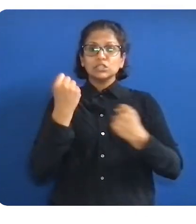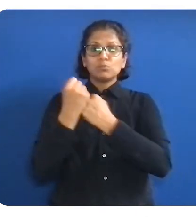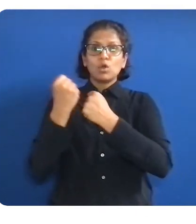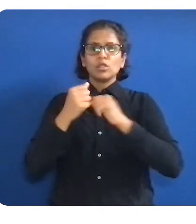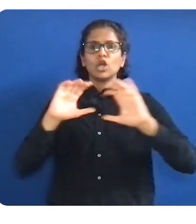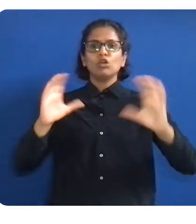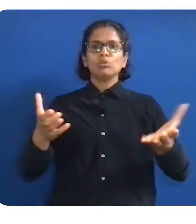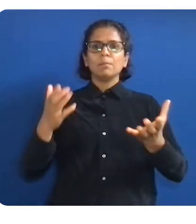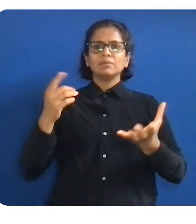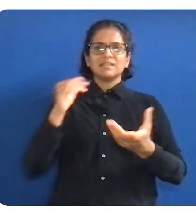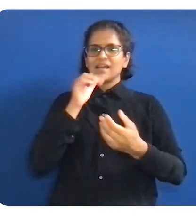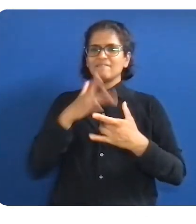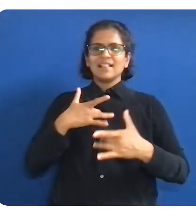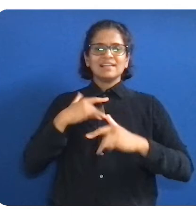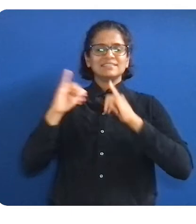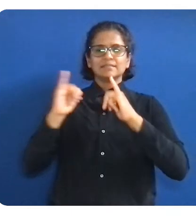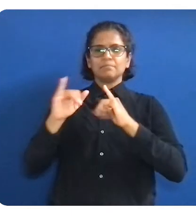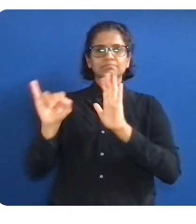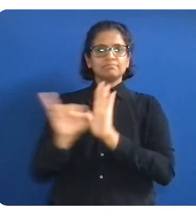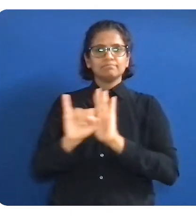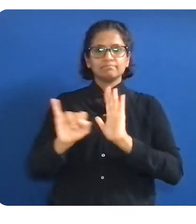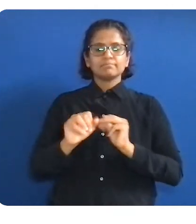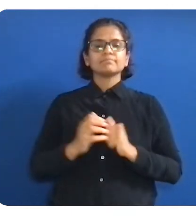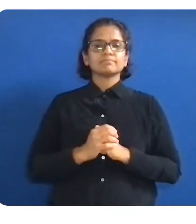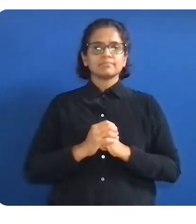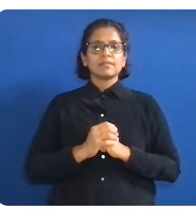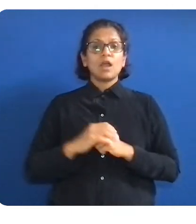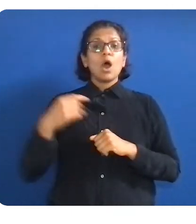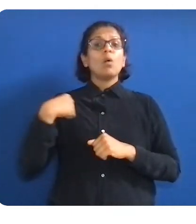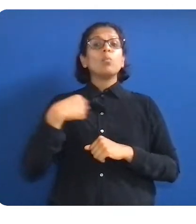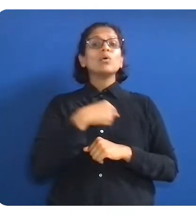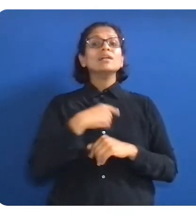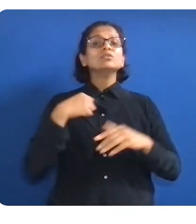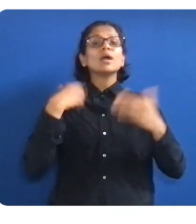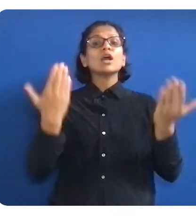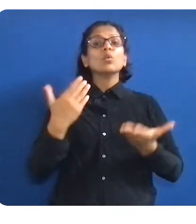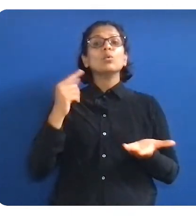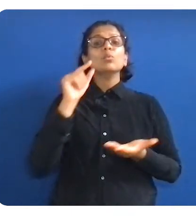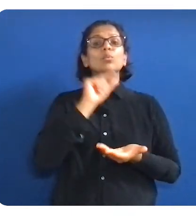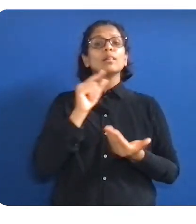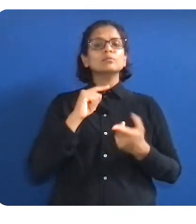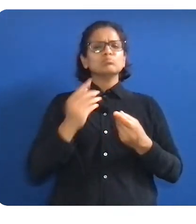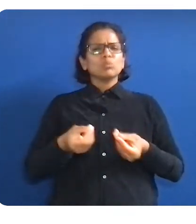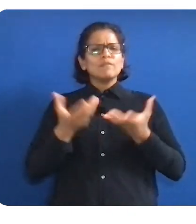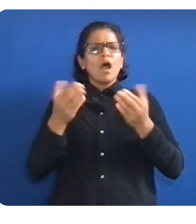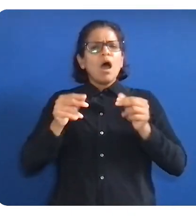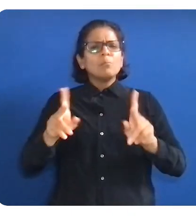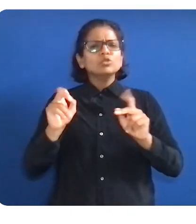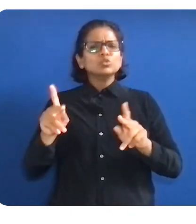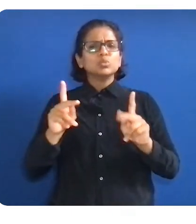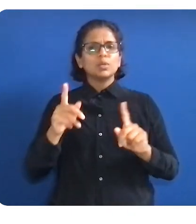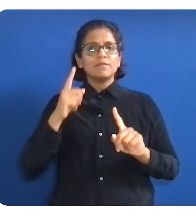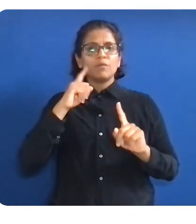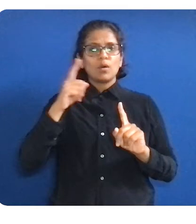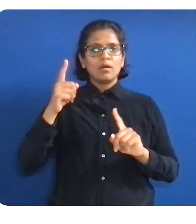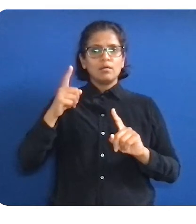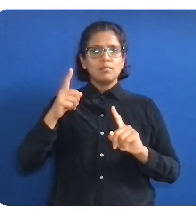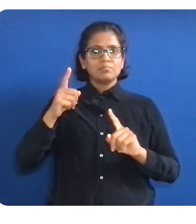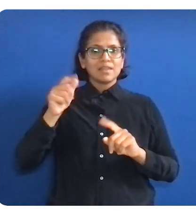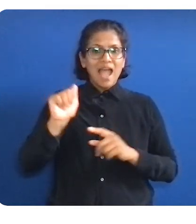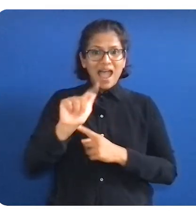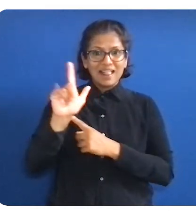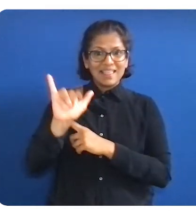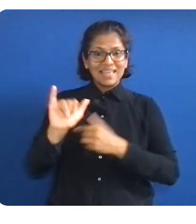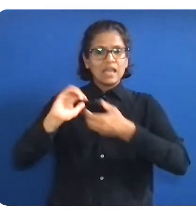inclusive behaviors. We also have Google in Residence, experienced Google's software engineers, teach introductory